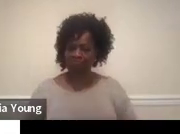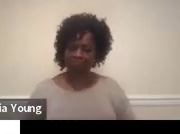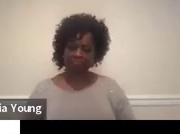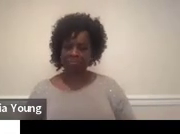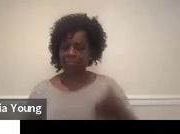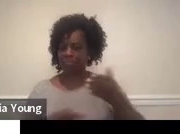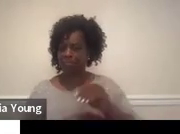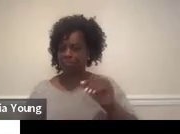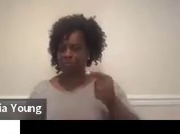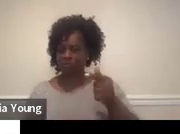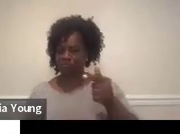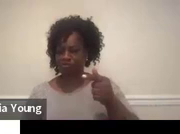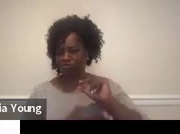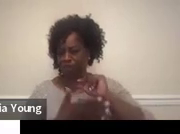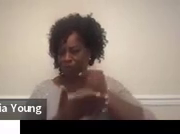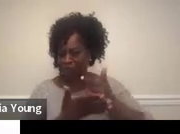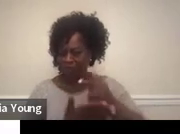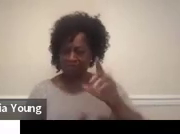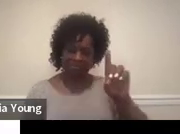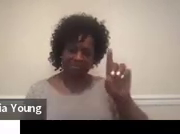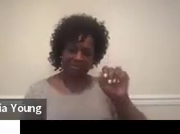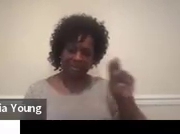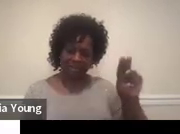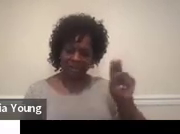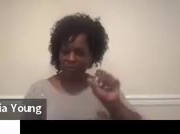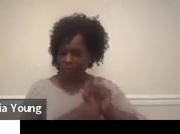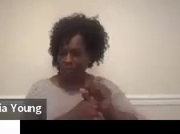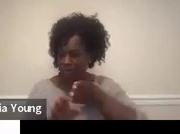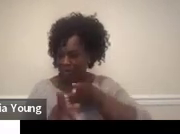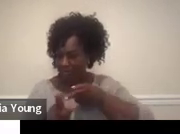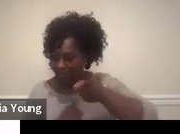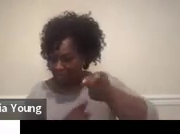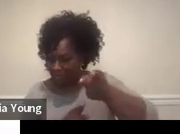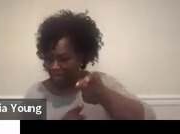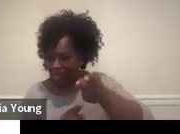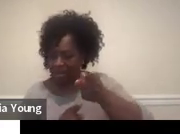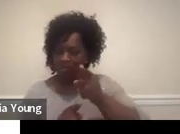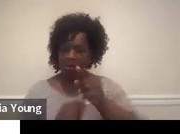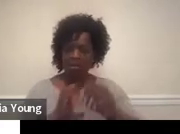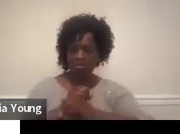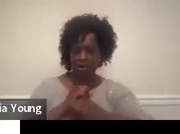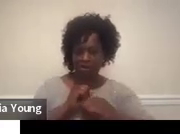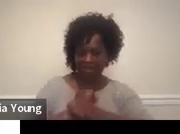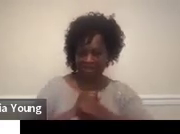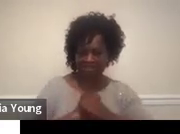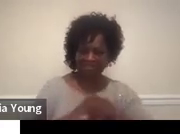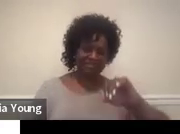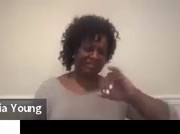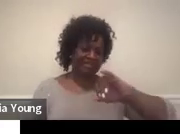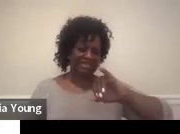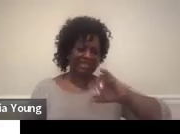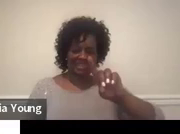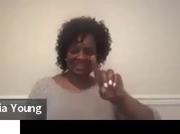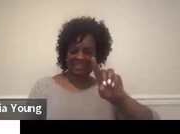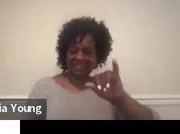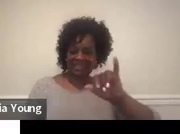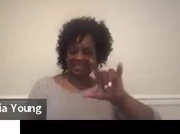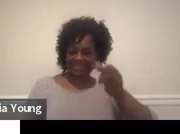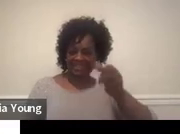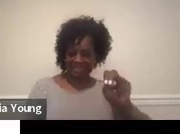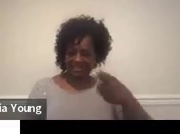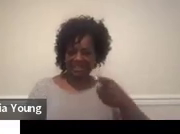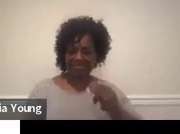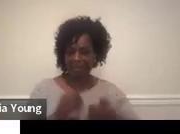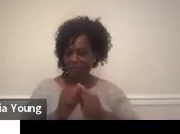graduation, Dan's going to work in the field of marketing or as a carpenter. Dylan is going to be employed as a sports facility